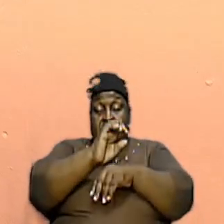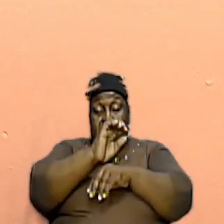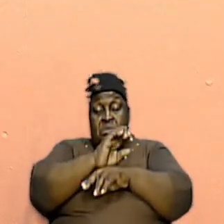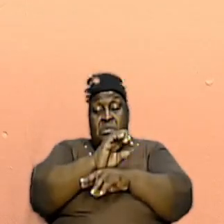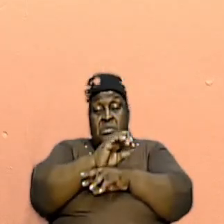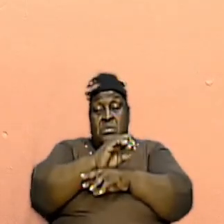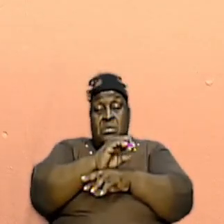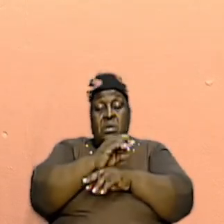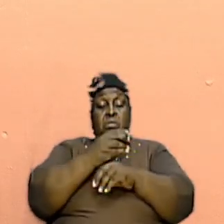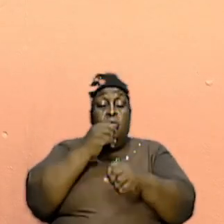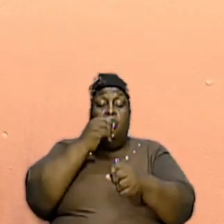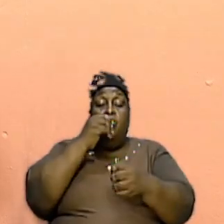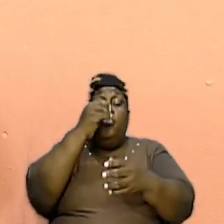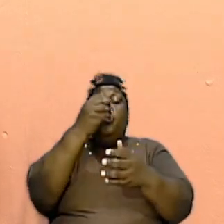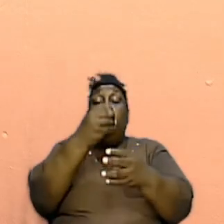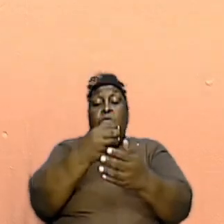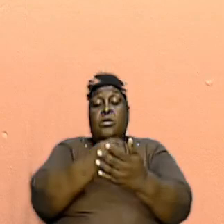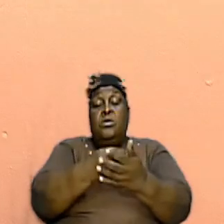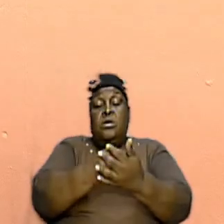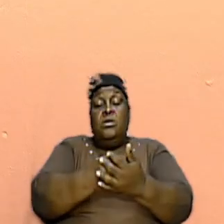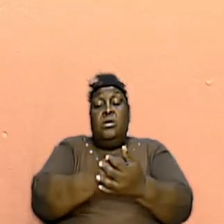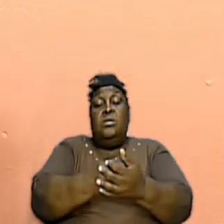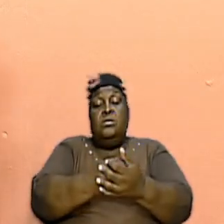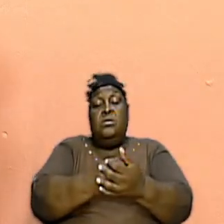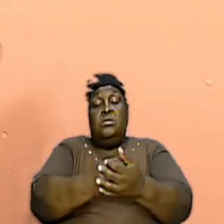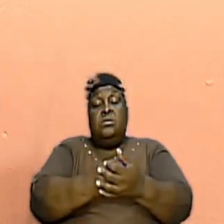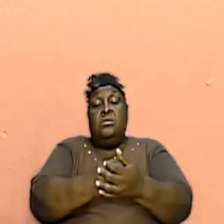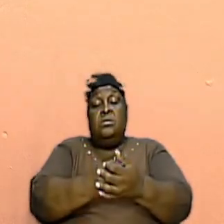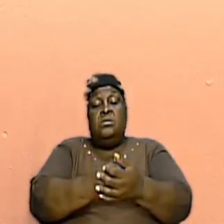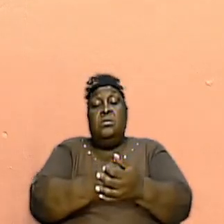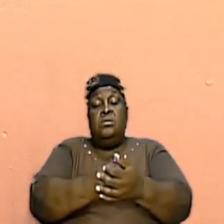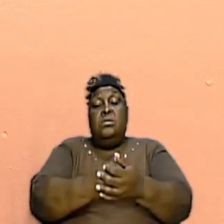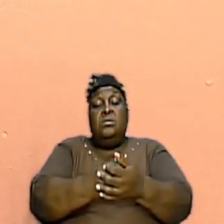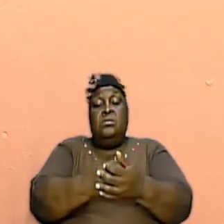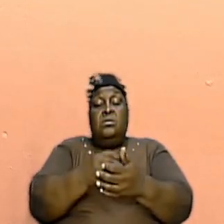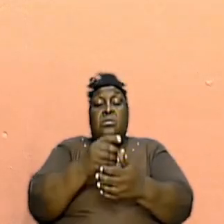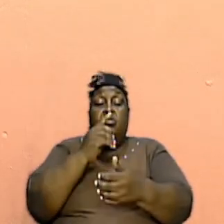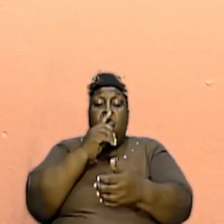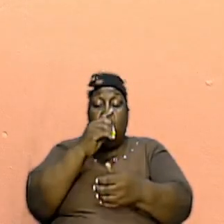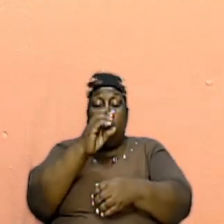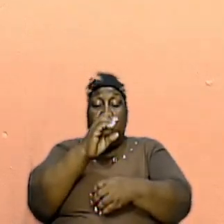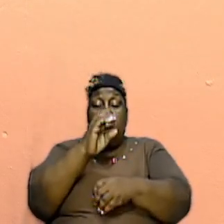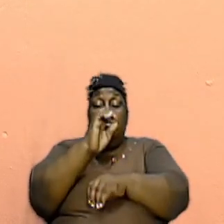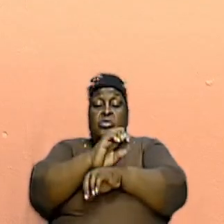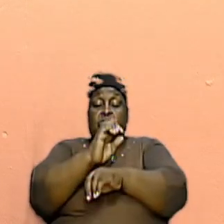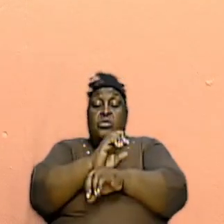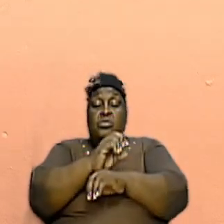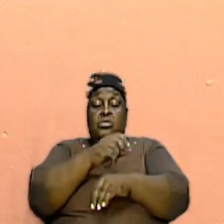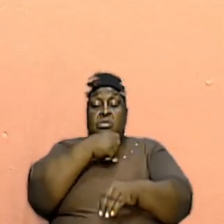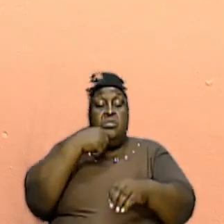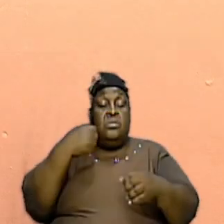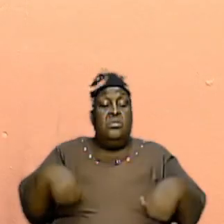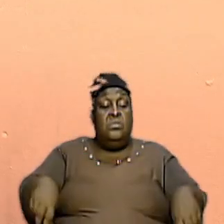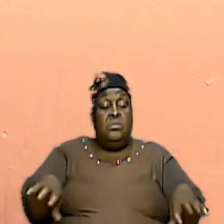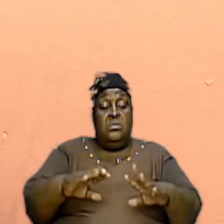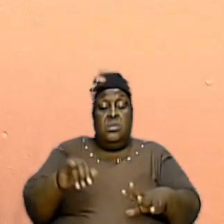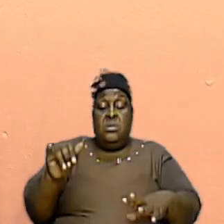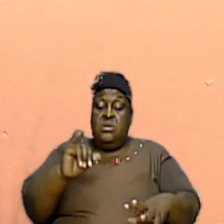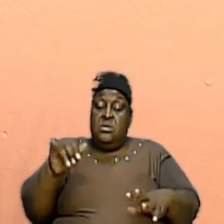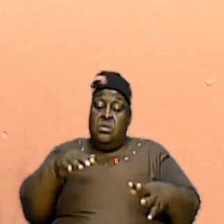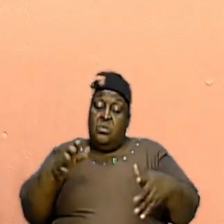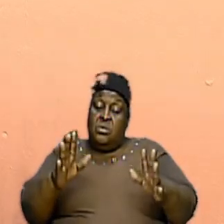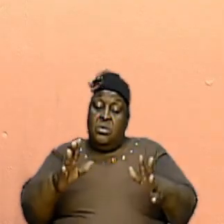prove that there was in fact a church in the wilderness in the same way that there was the New